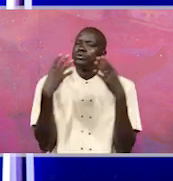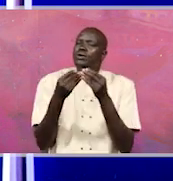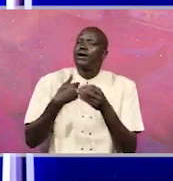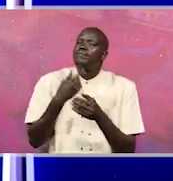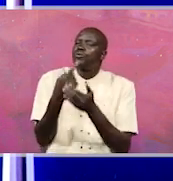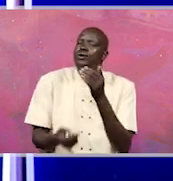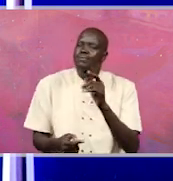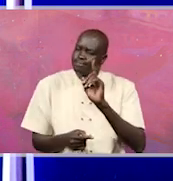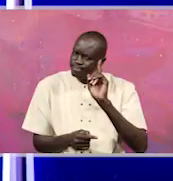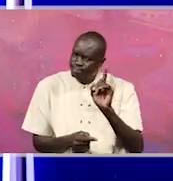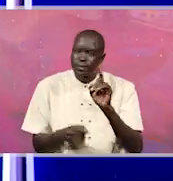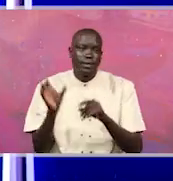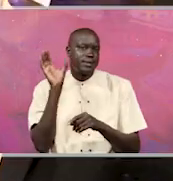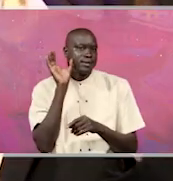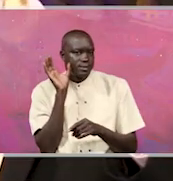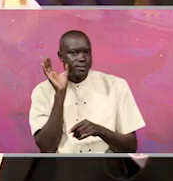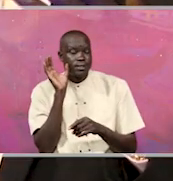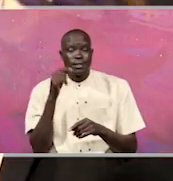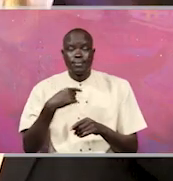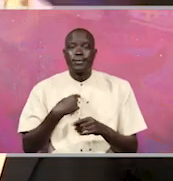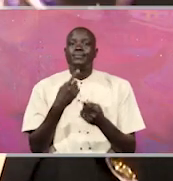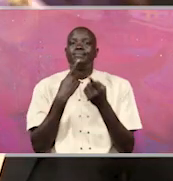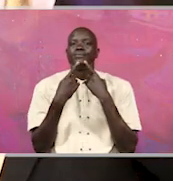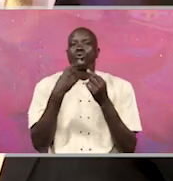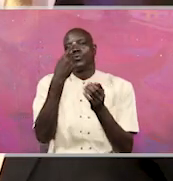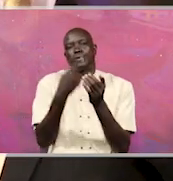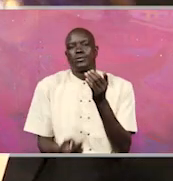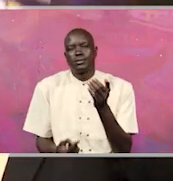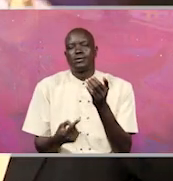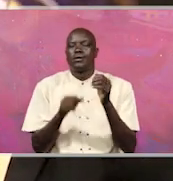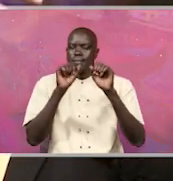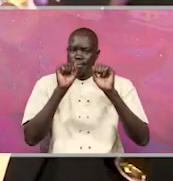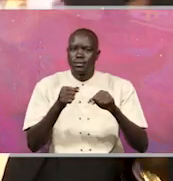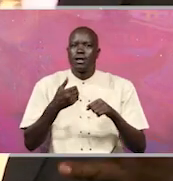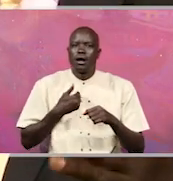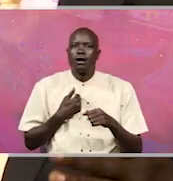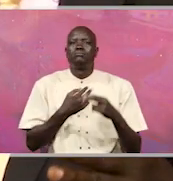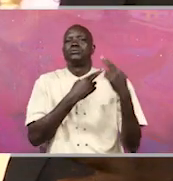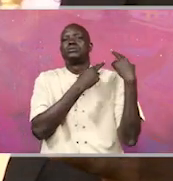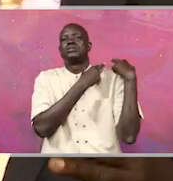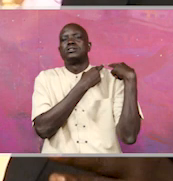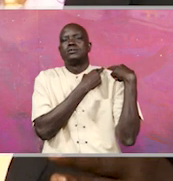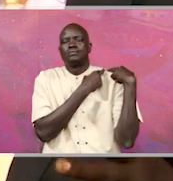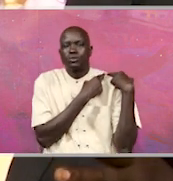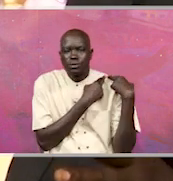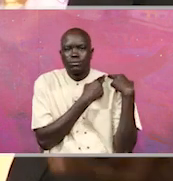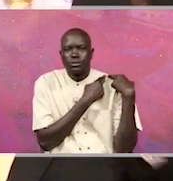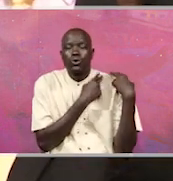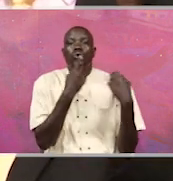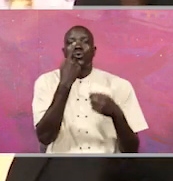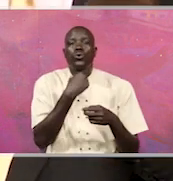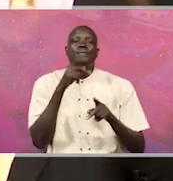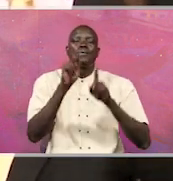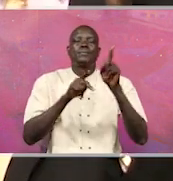what I'm saying is there must be a responsible response also on the part of the citizens.